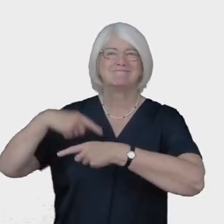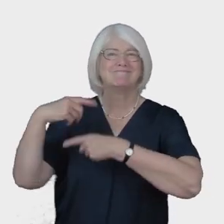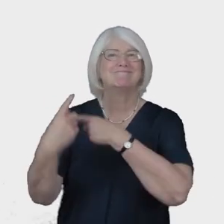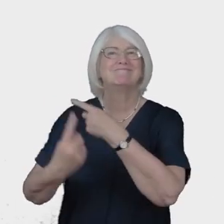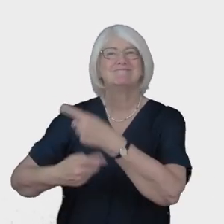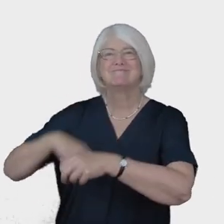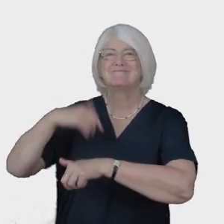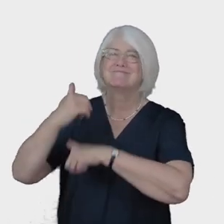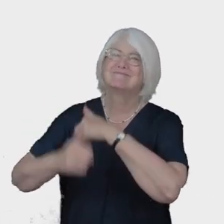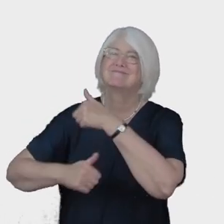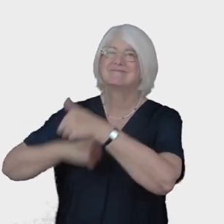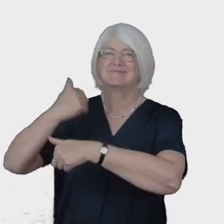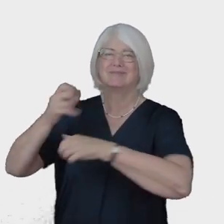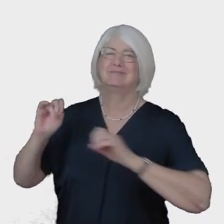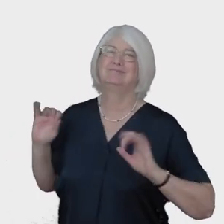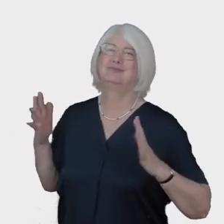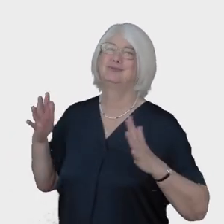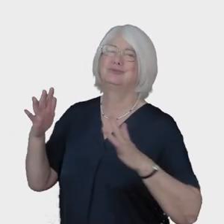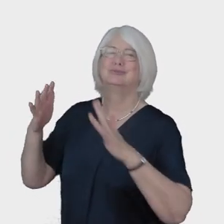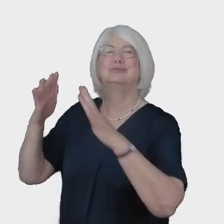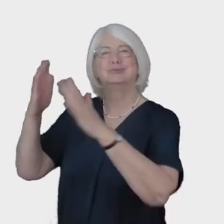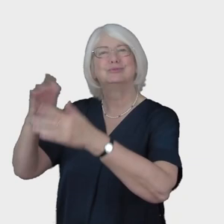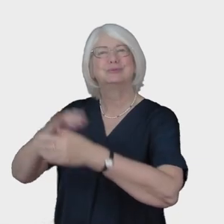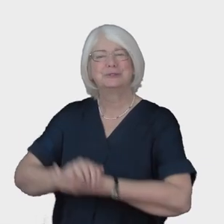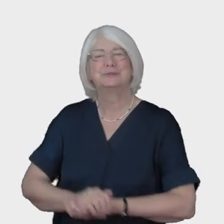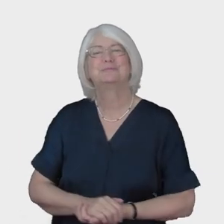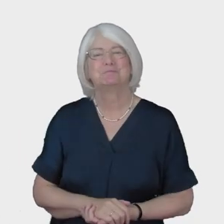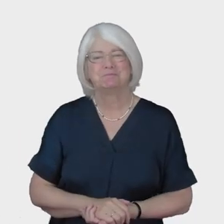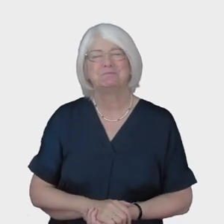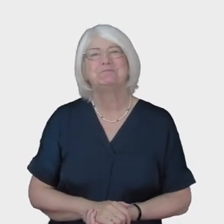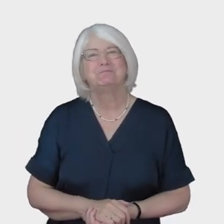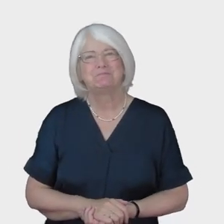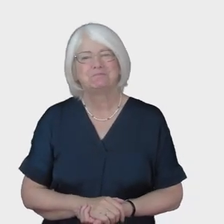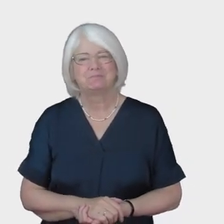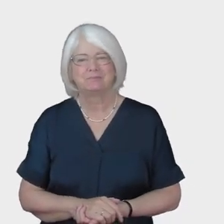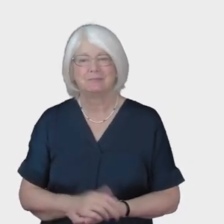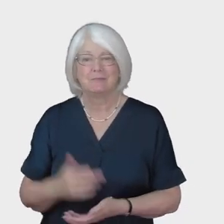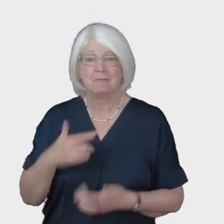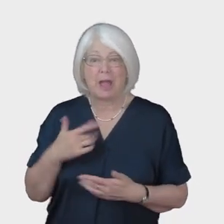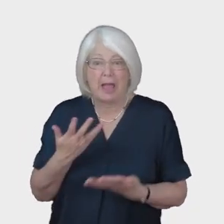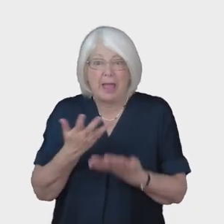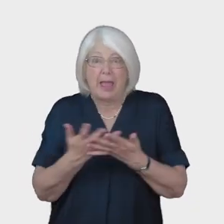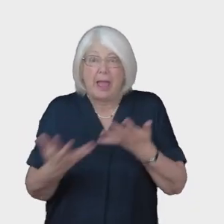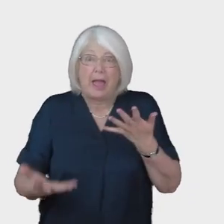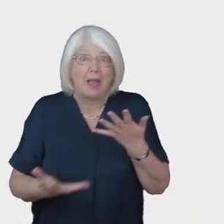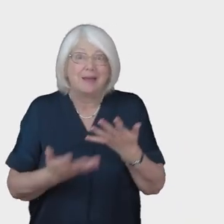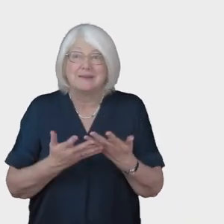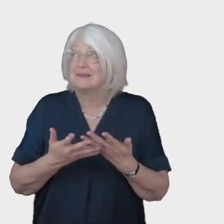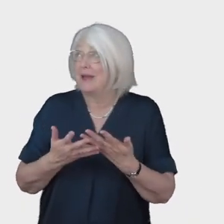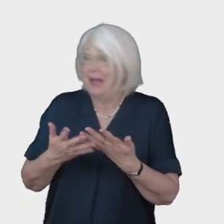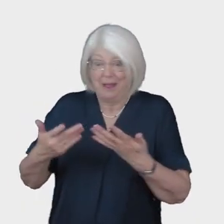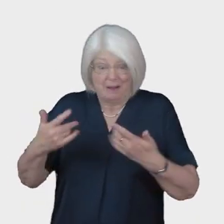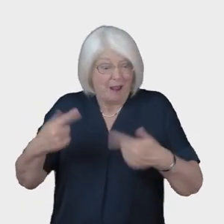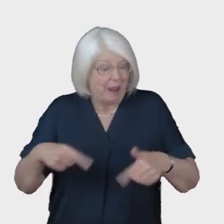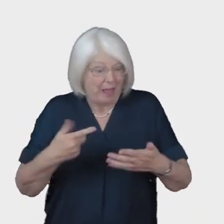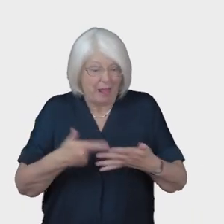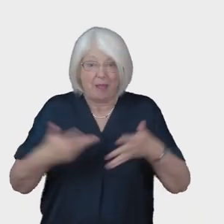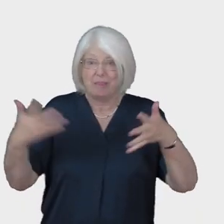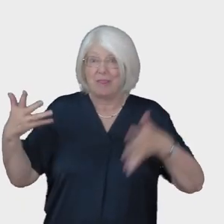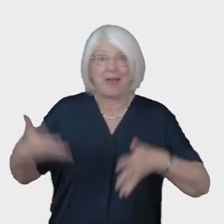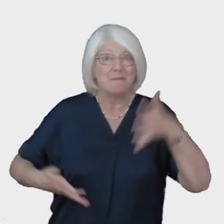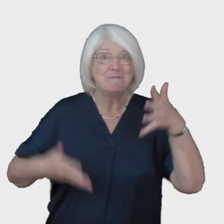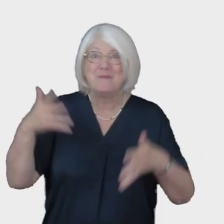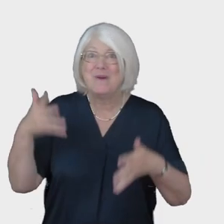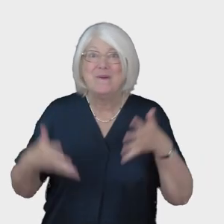in ceaseless praise Take my hands and let them